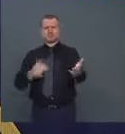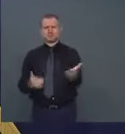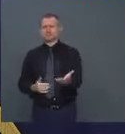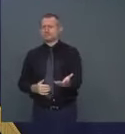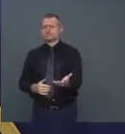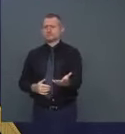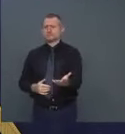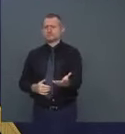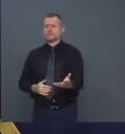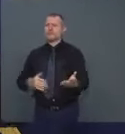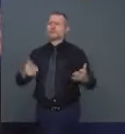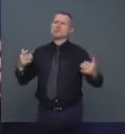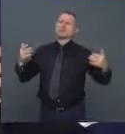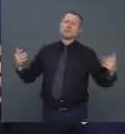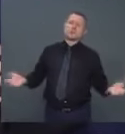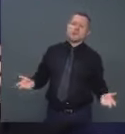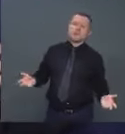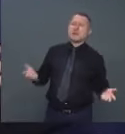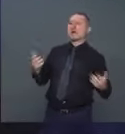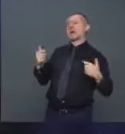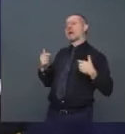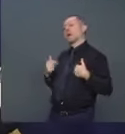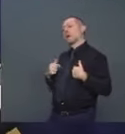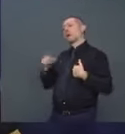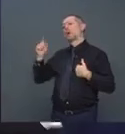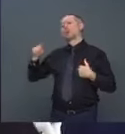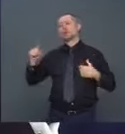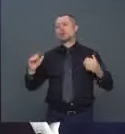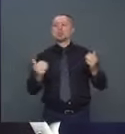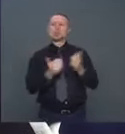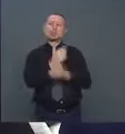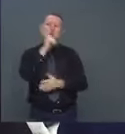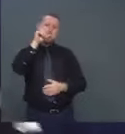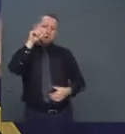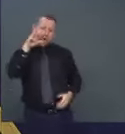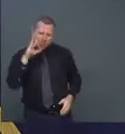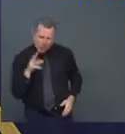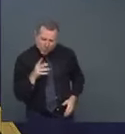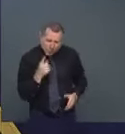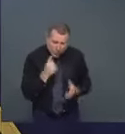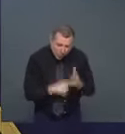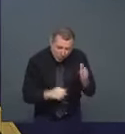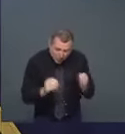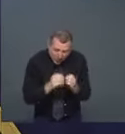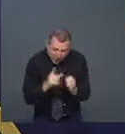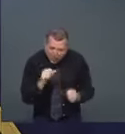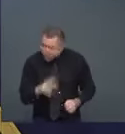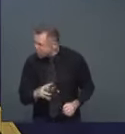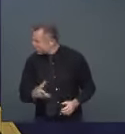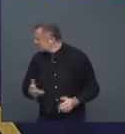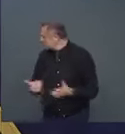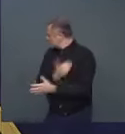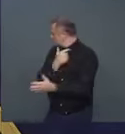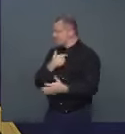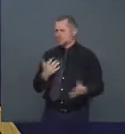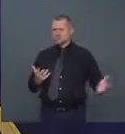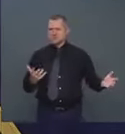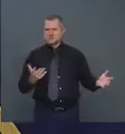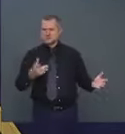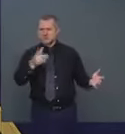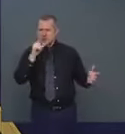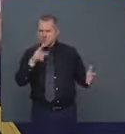Well, we need more new laws. More new laws. If you're not going to enforce the laws,